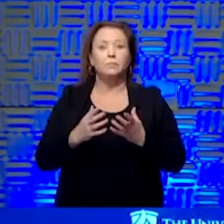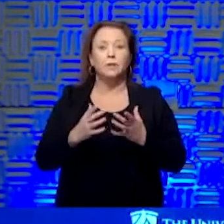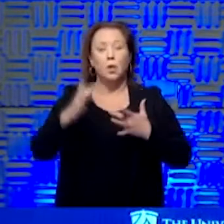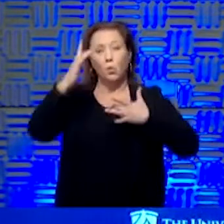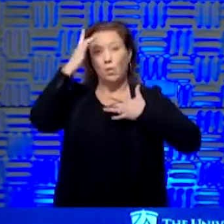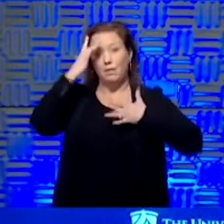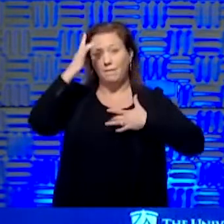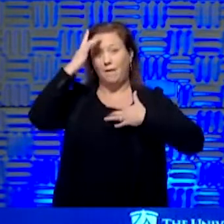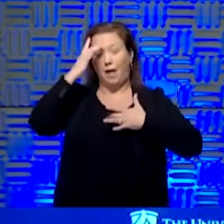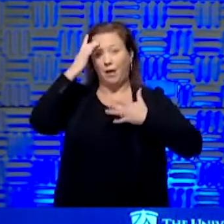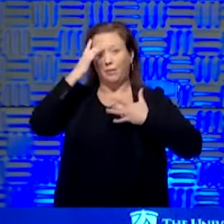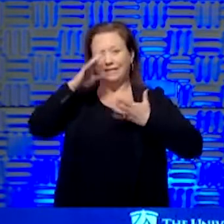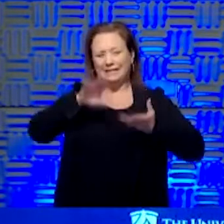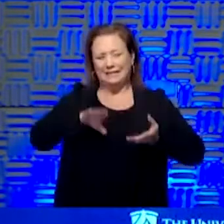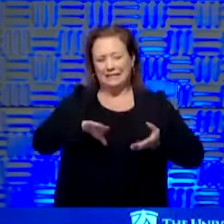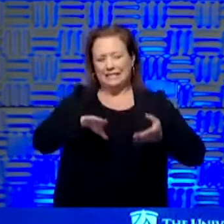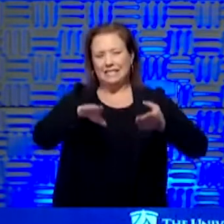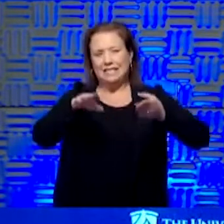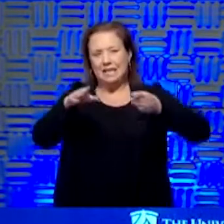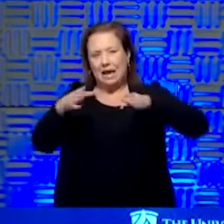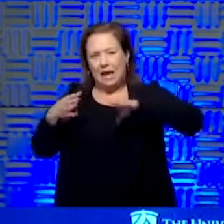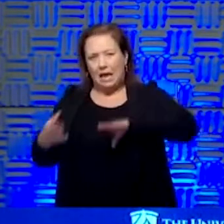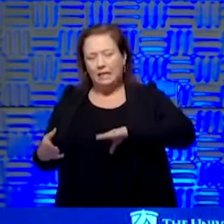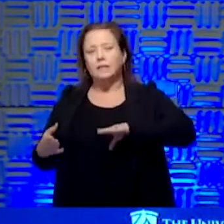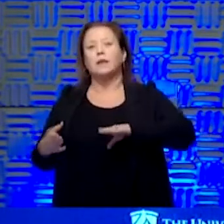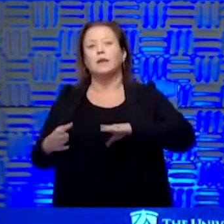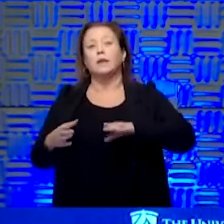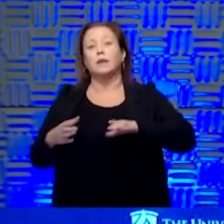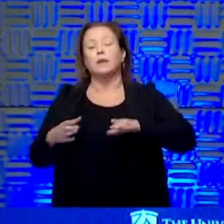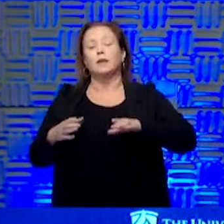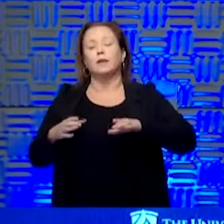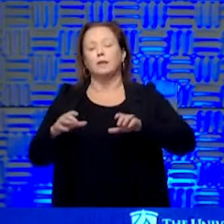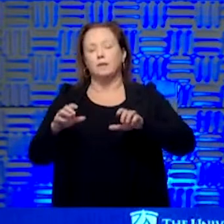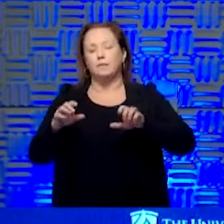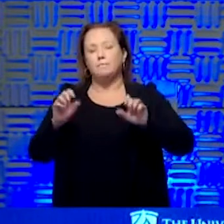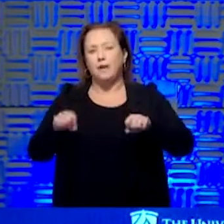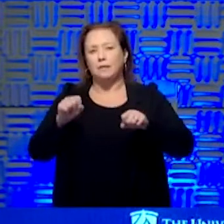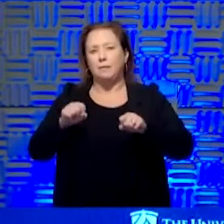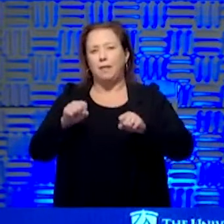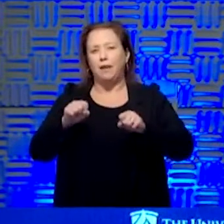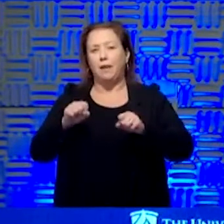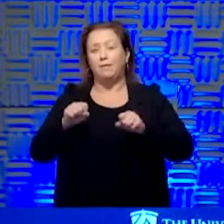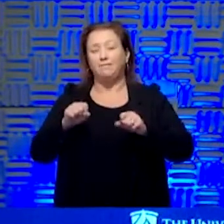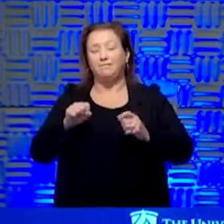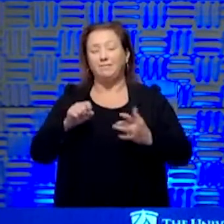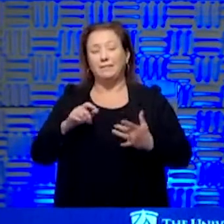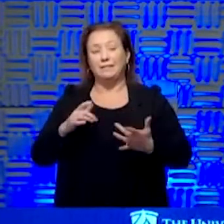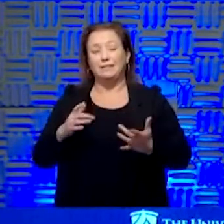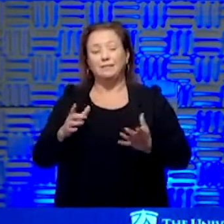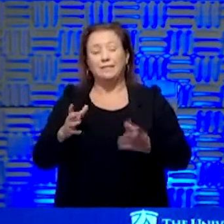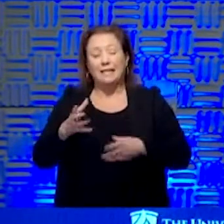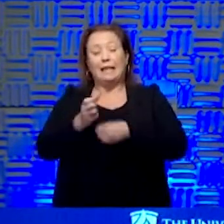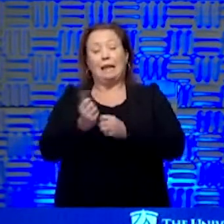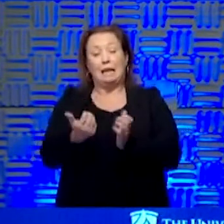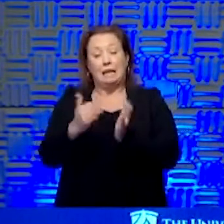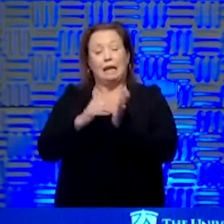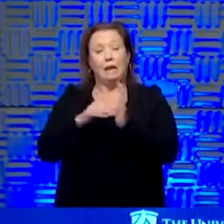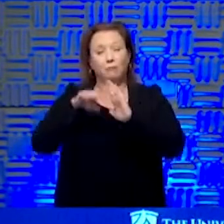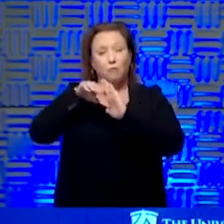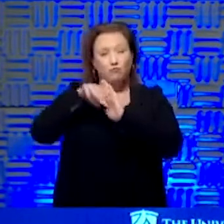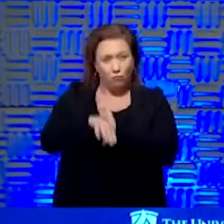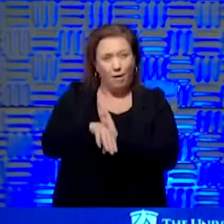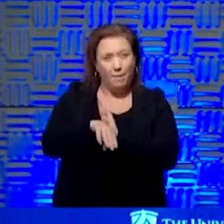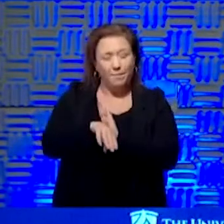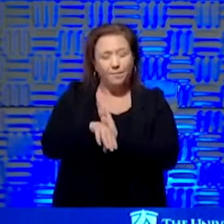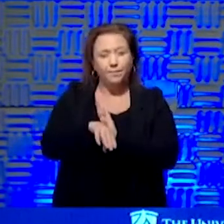virus begins to die out, your chances of contacting it drop, and that's when we'll start saying, okay, let's loosen things up a little bit.